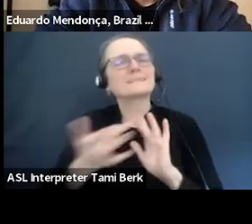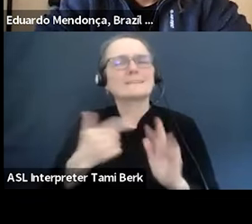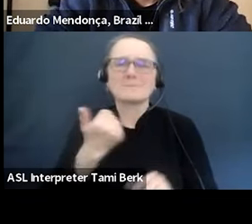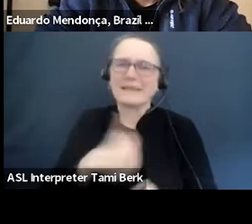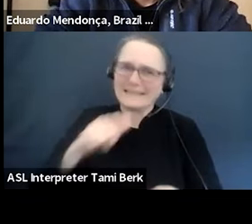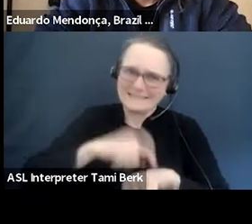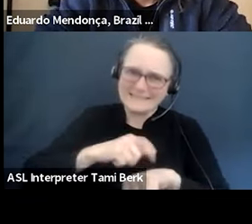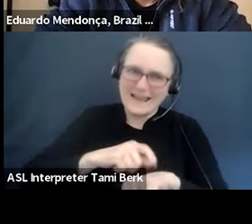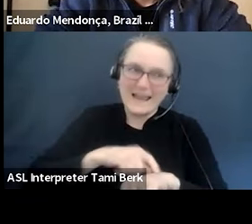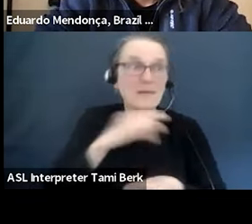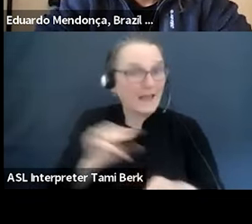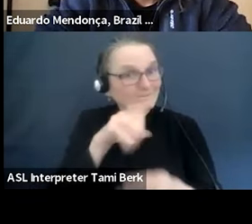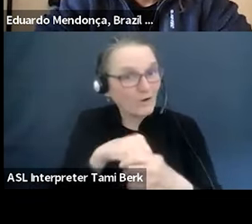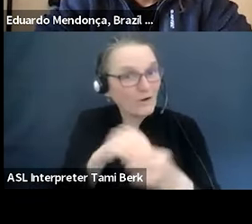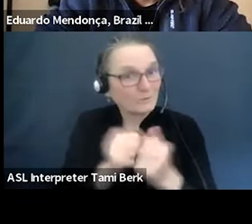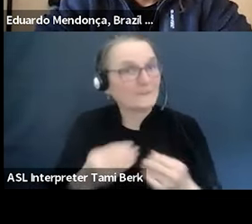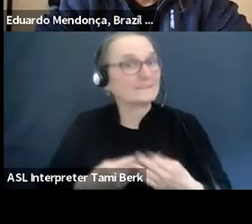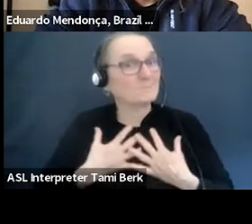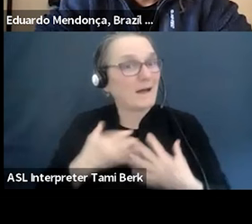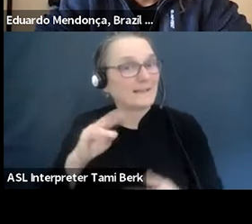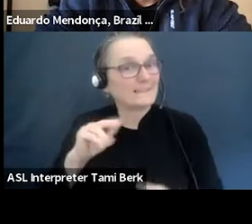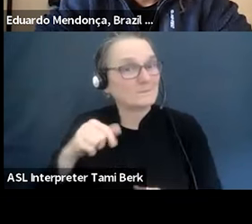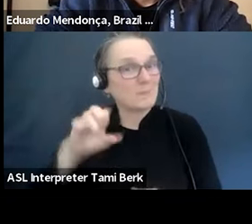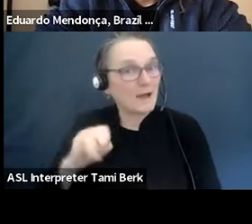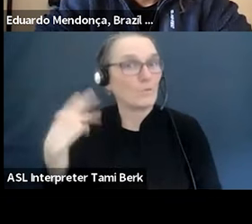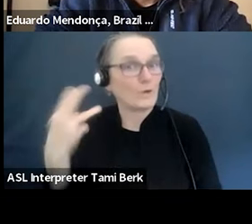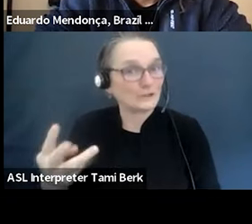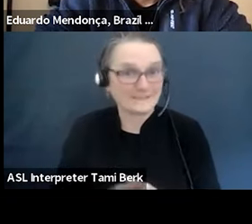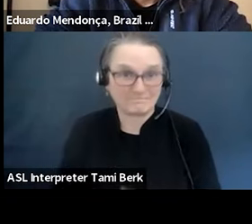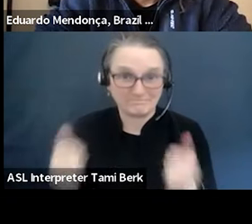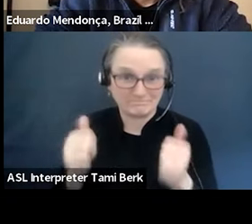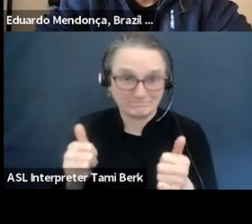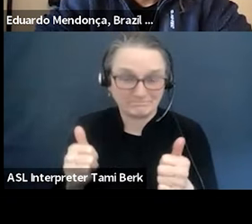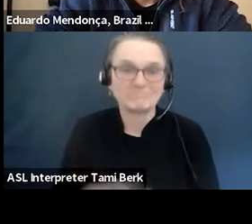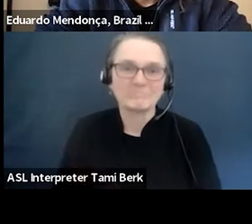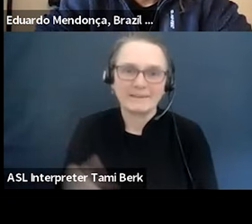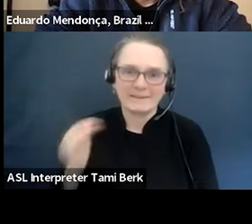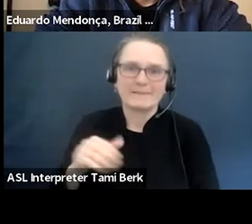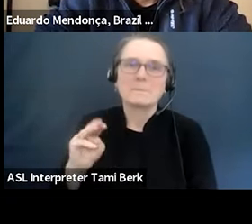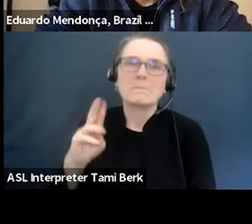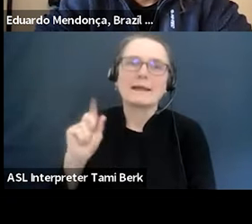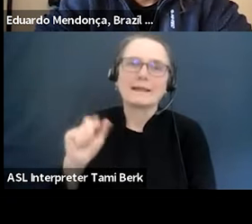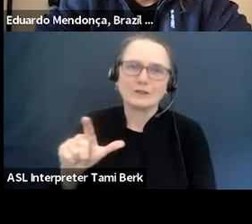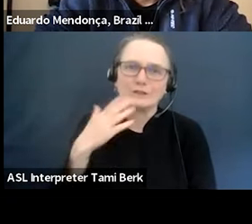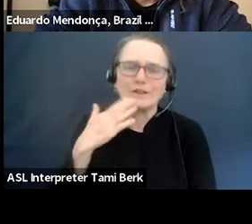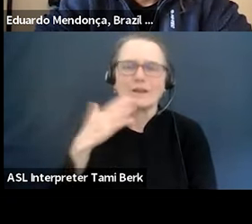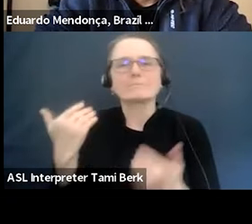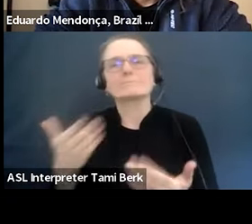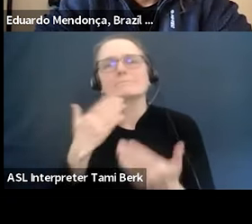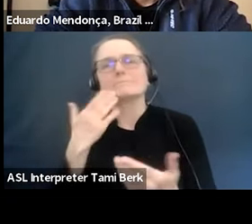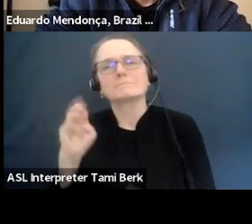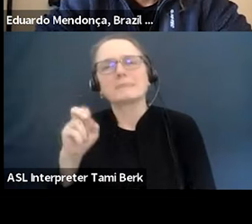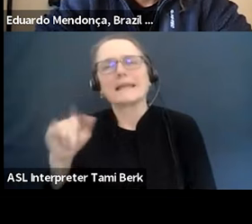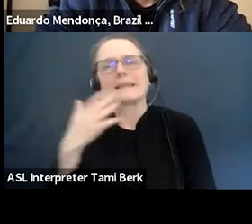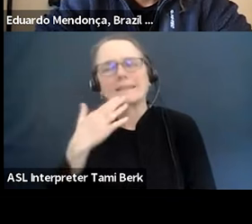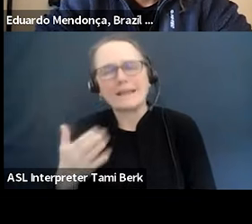Manny, thank you so much. Um, as always, it's incredibly informative and, um, I just can't wait for, for